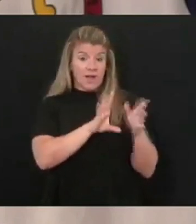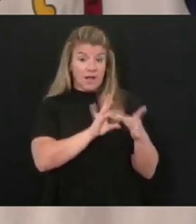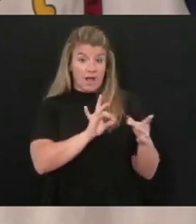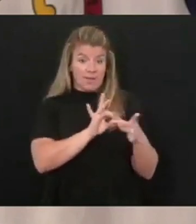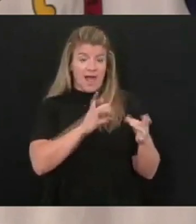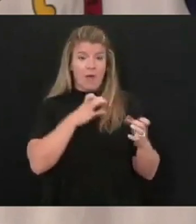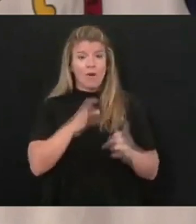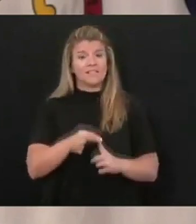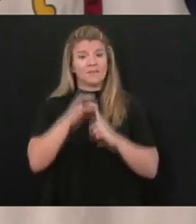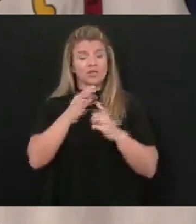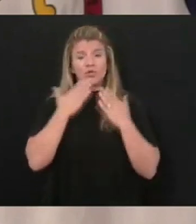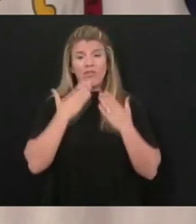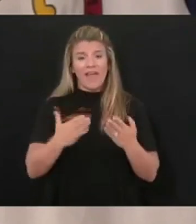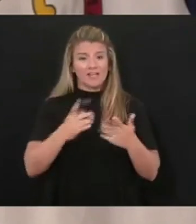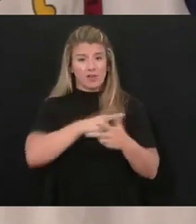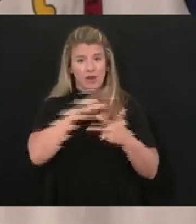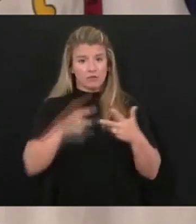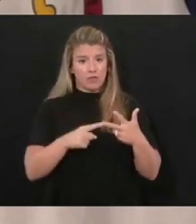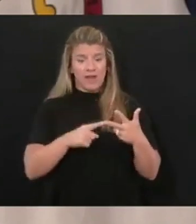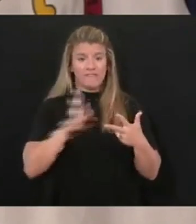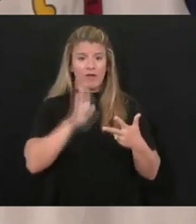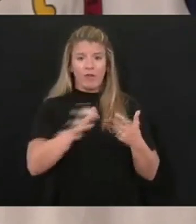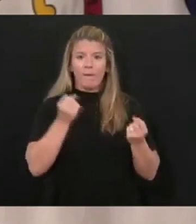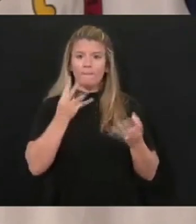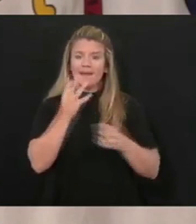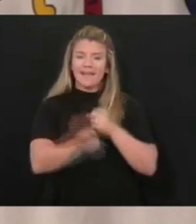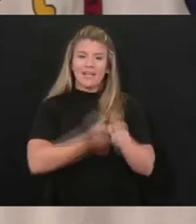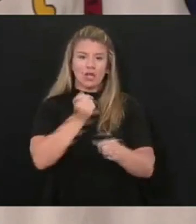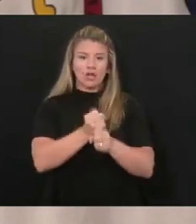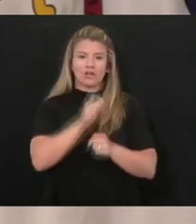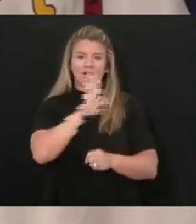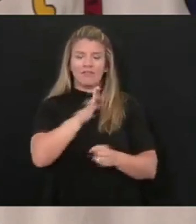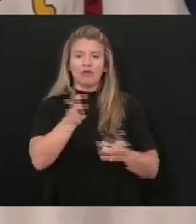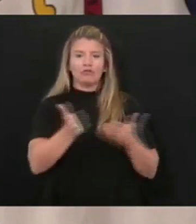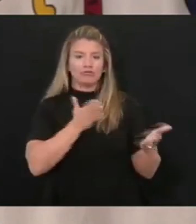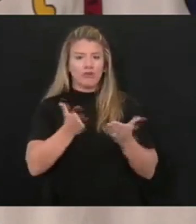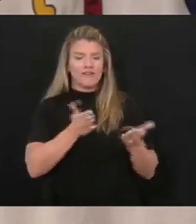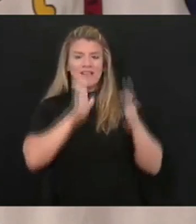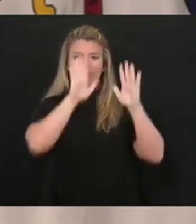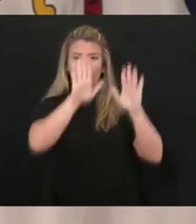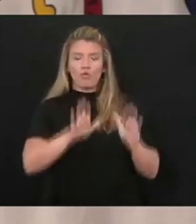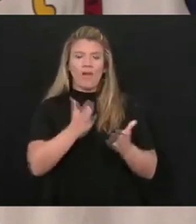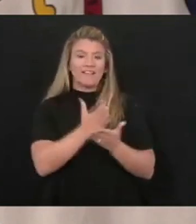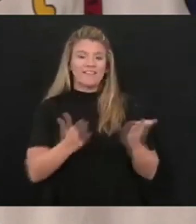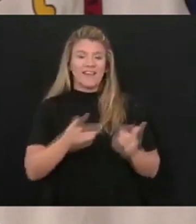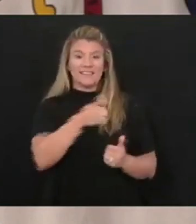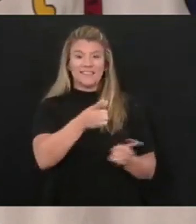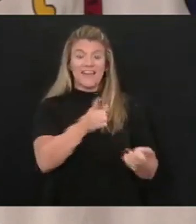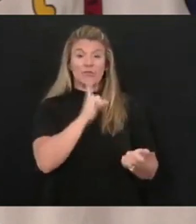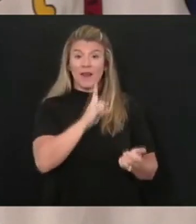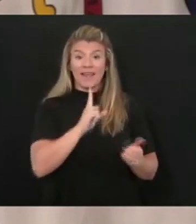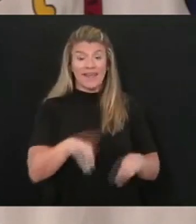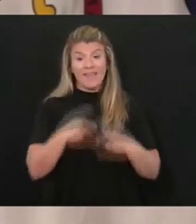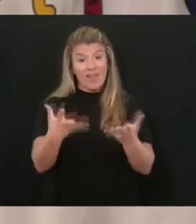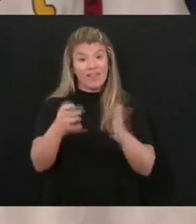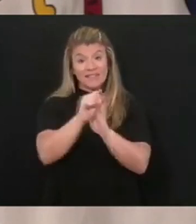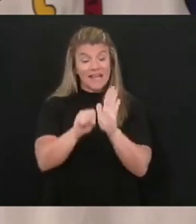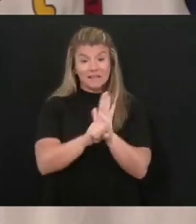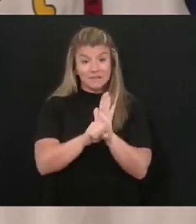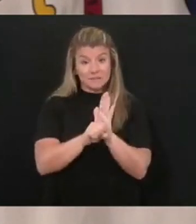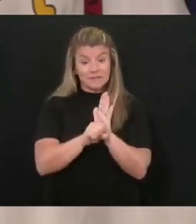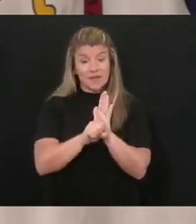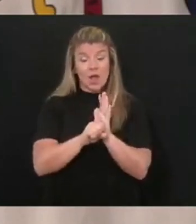thanks to them for the years of their service and all the great stuff that they have given this state. We